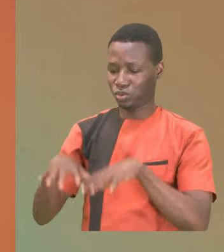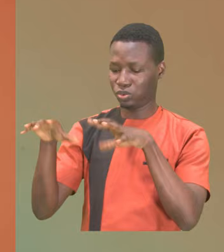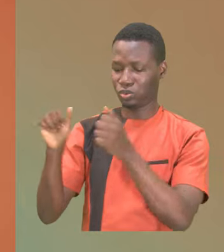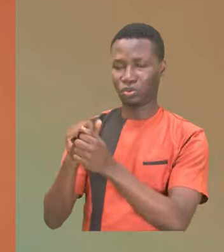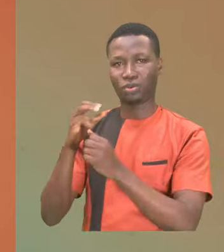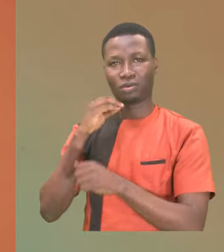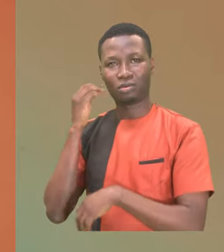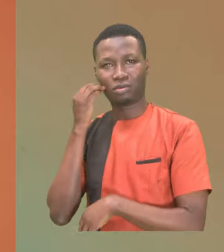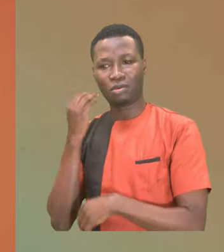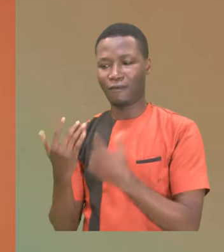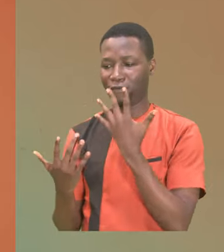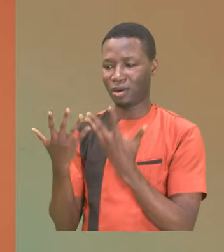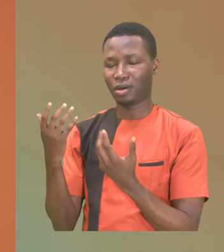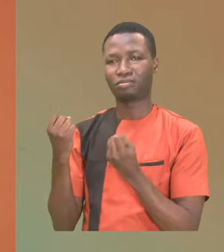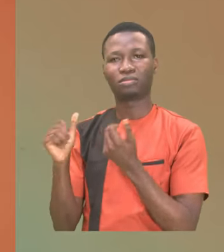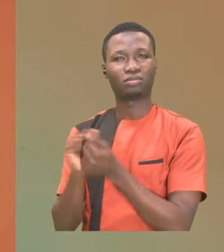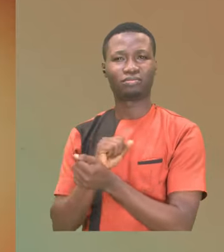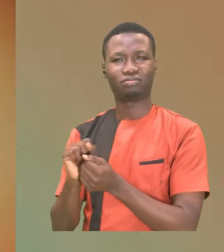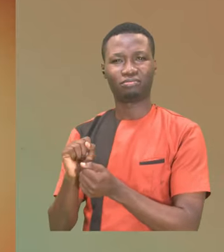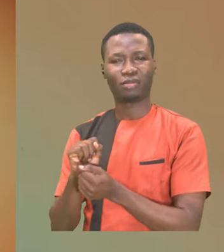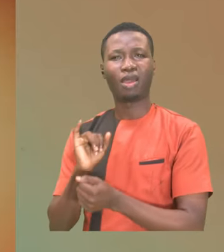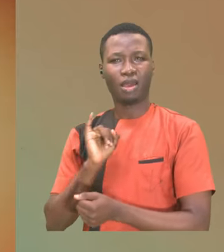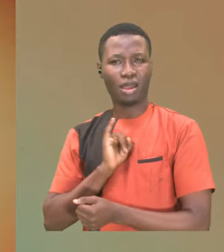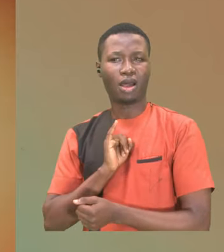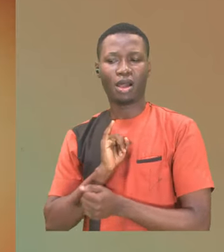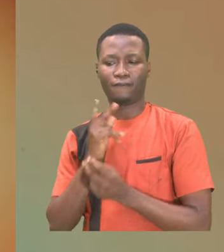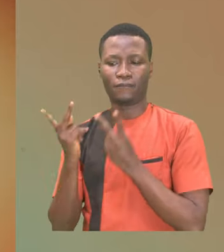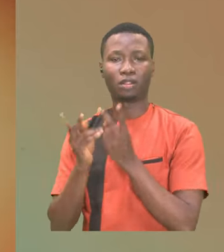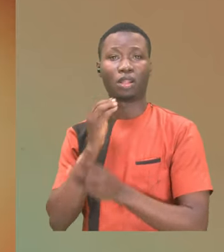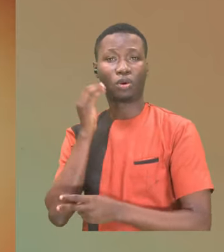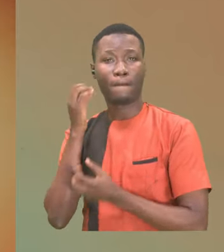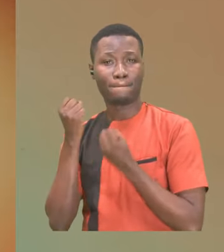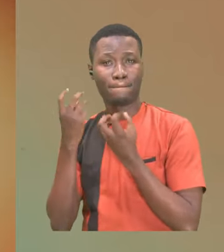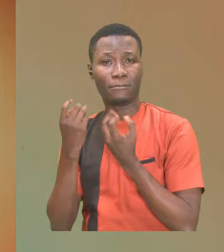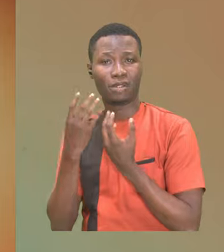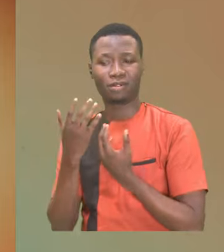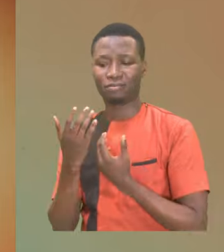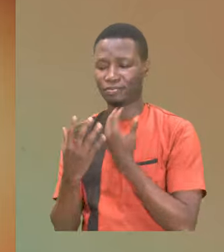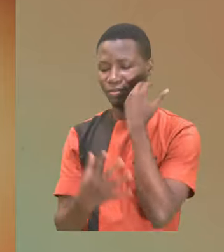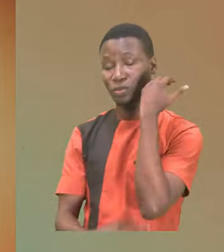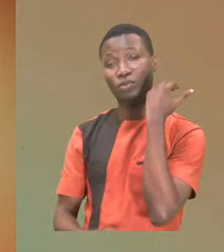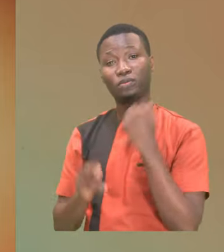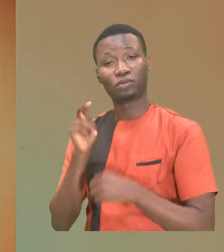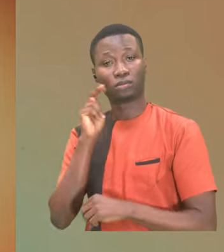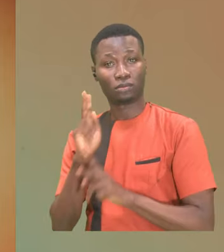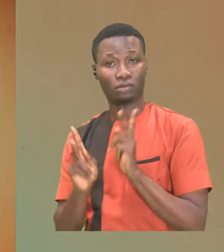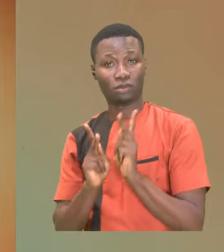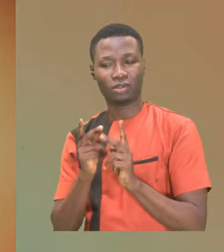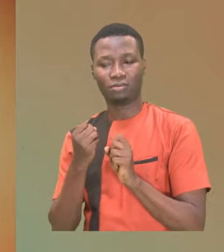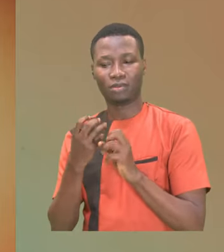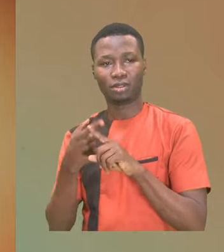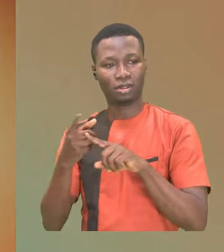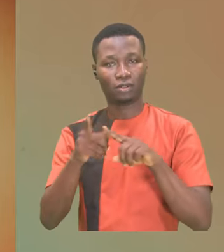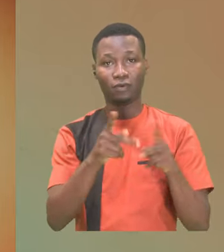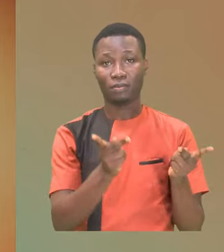fire, and other disasters. I've been in the homes of many ordinary Nigerians in various parts of the